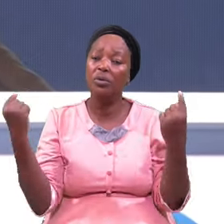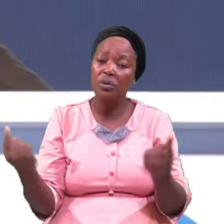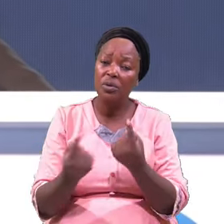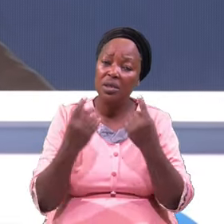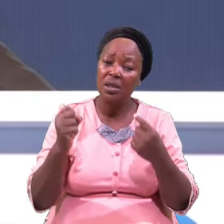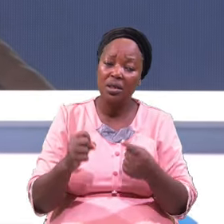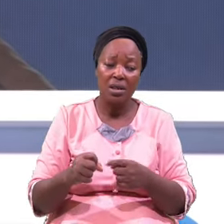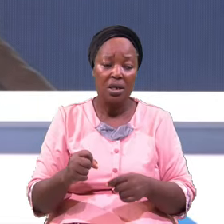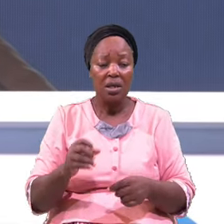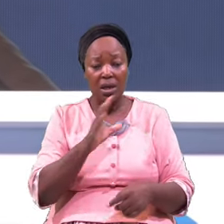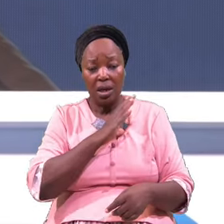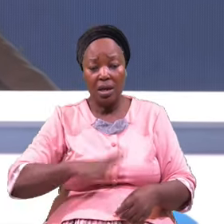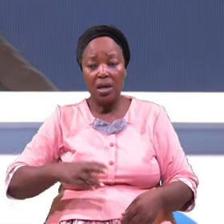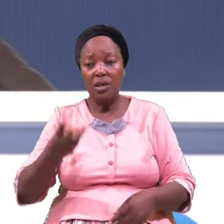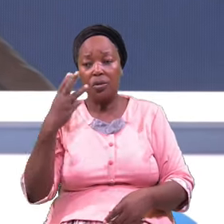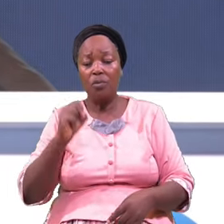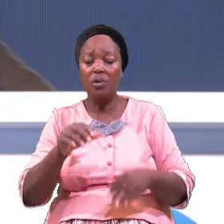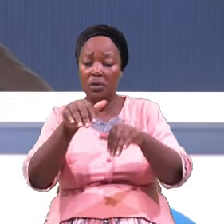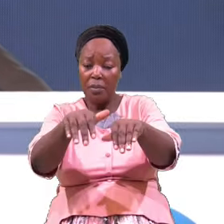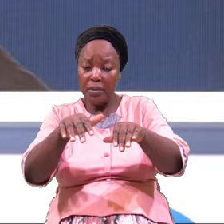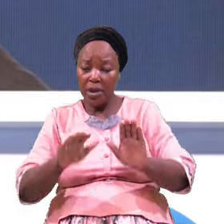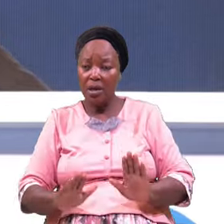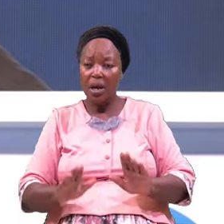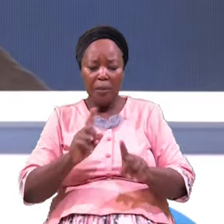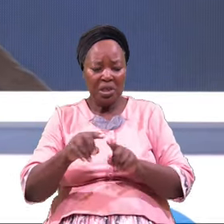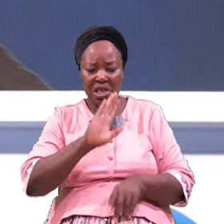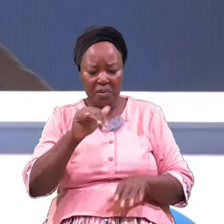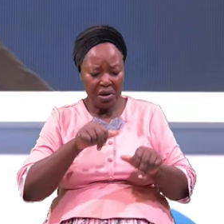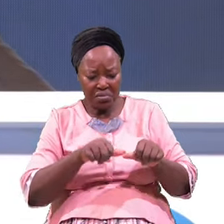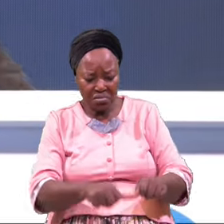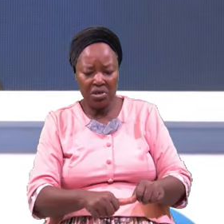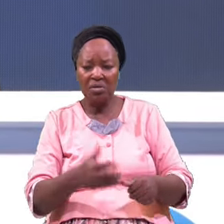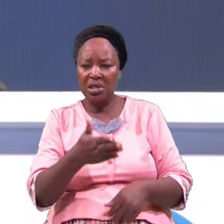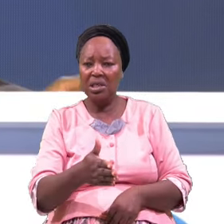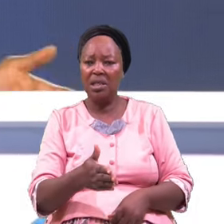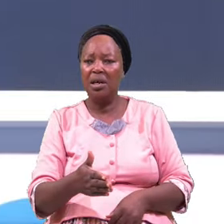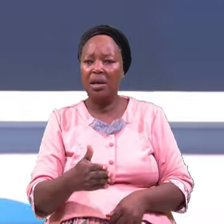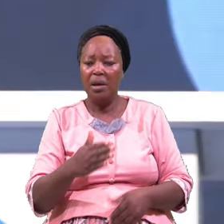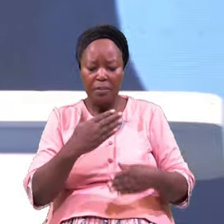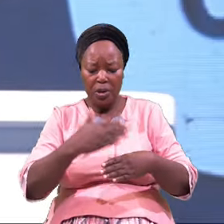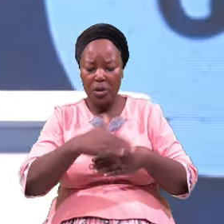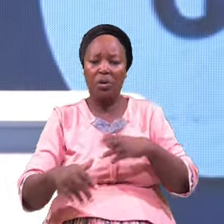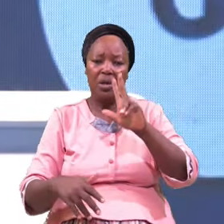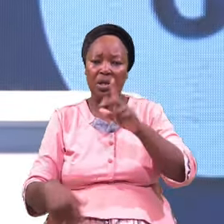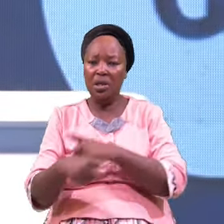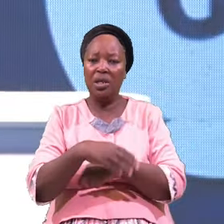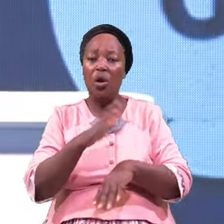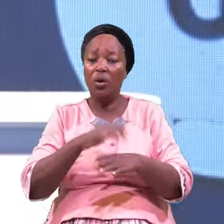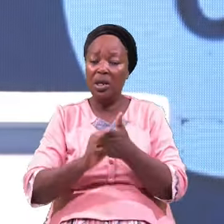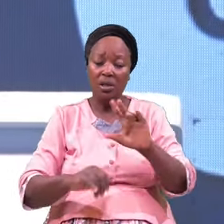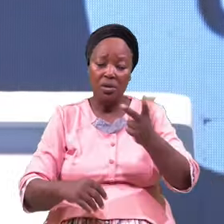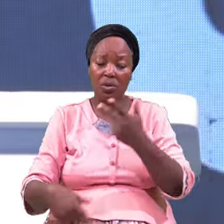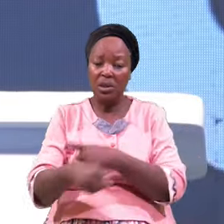Buried But He Didn't Remain There Beyond Three Days On That Third Day He